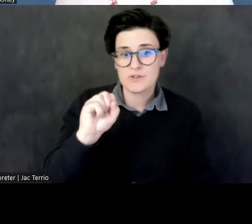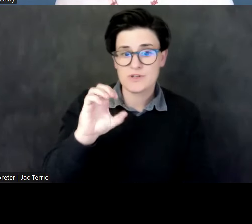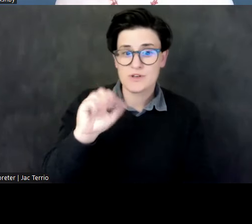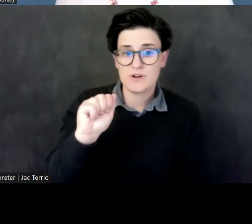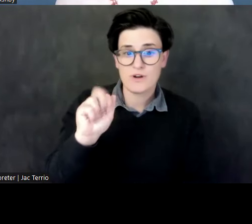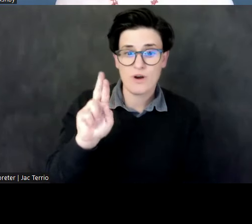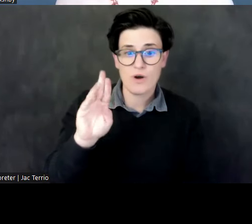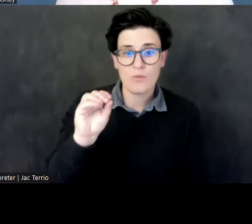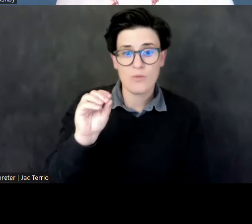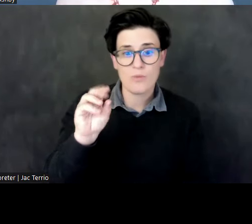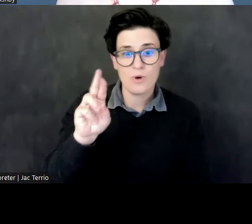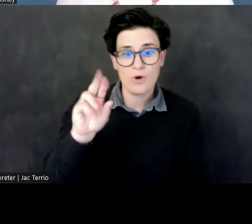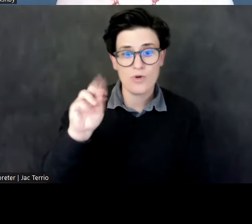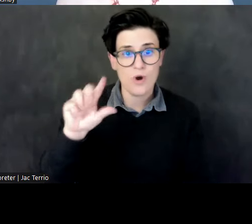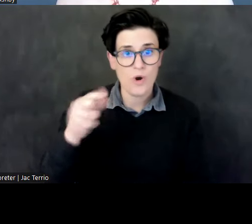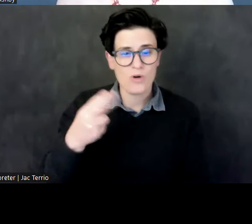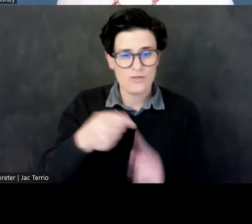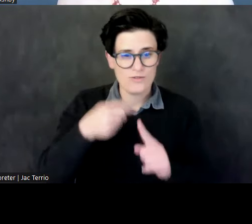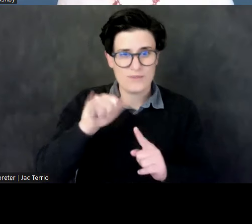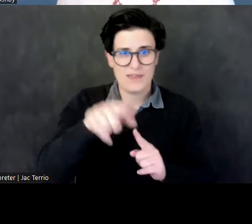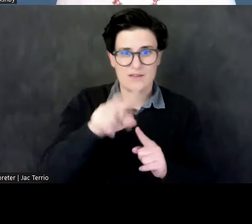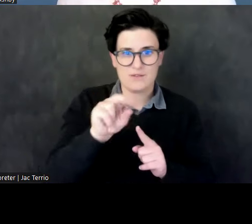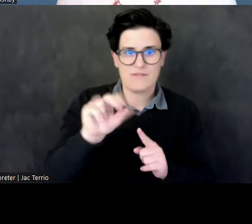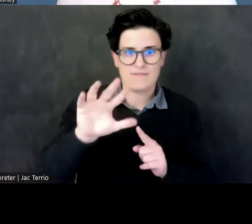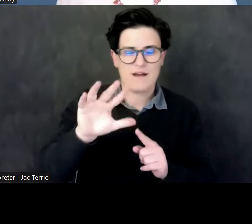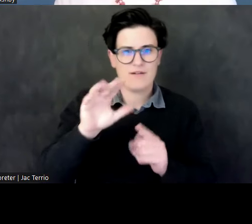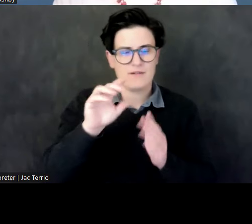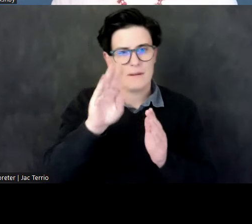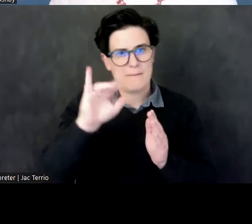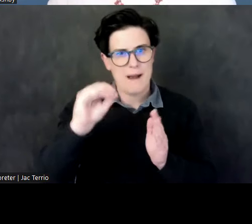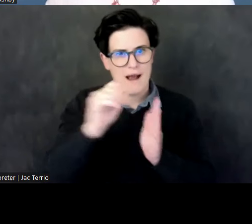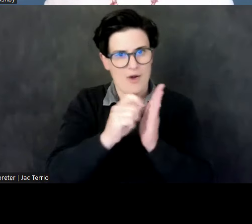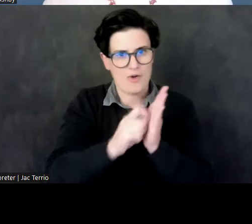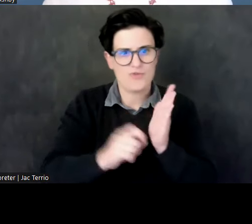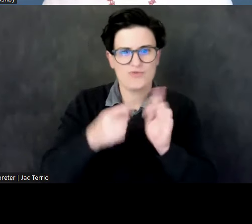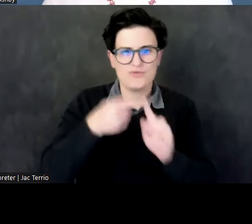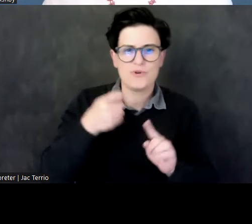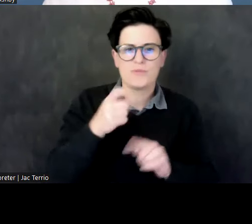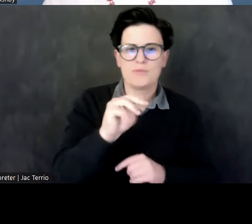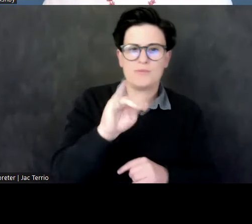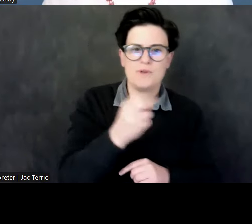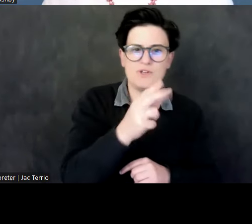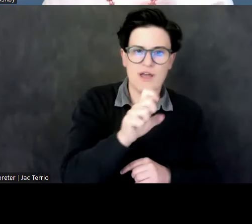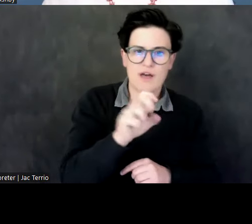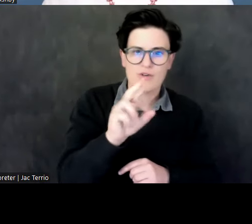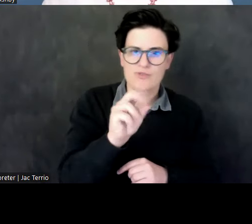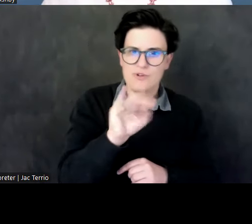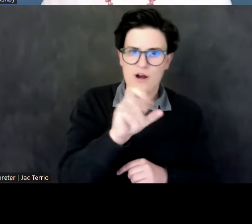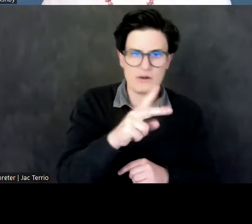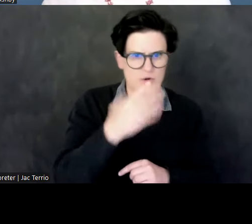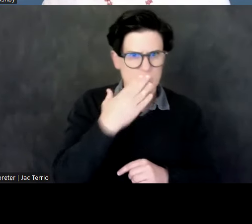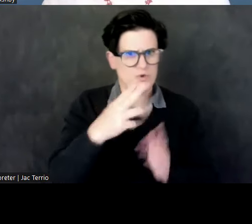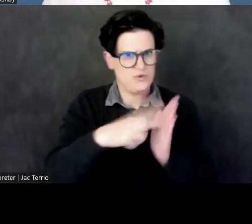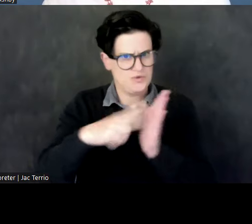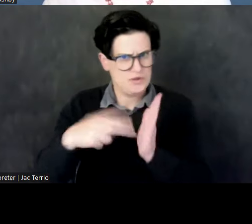biography written by Michelle Ronick. It's a good read, and she delves